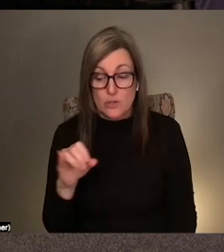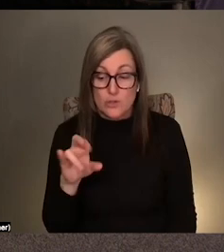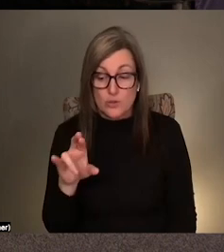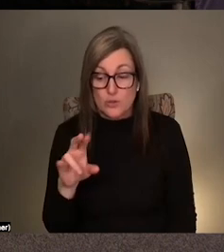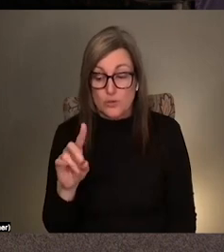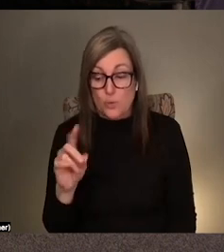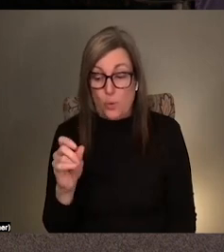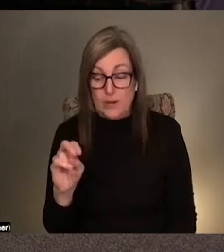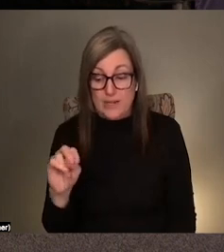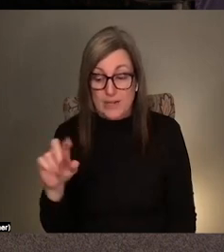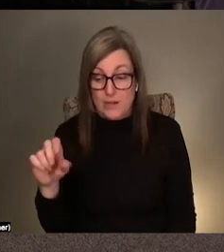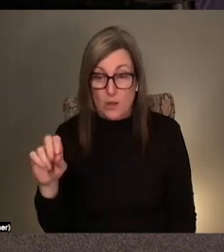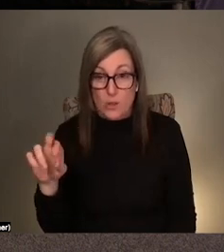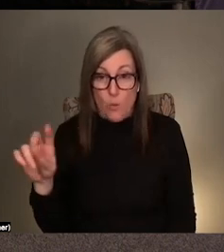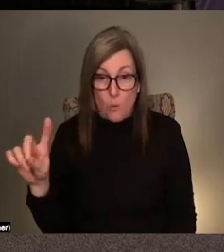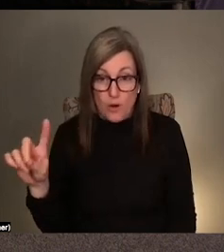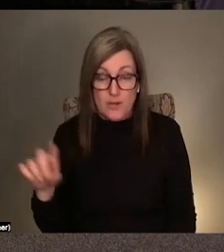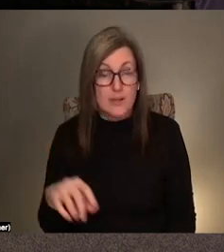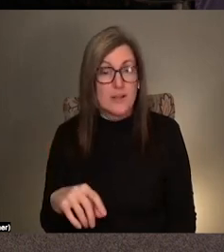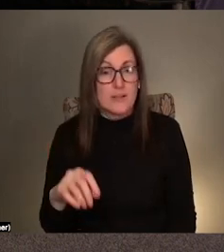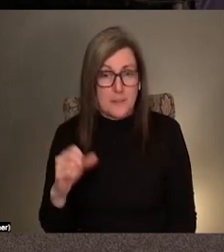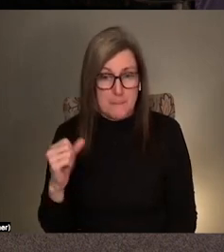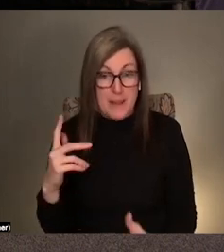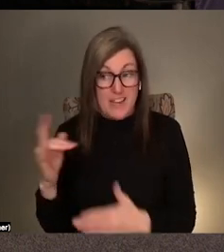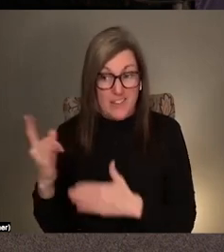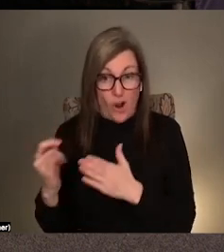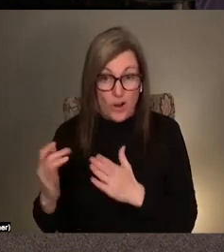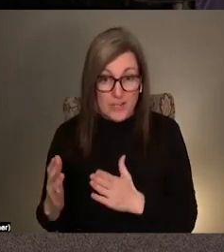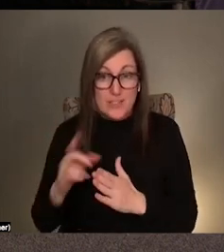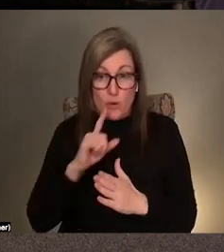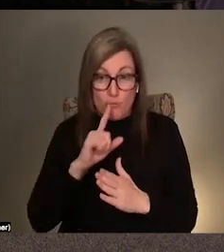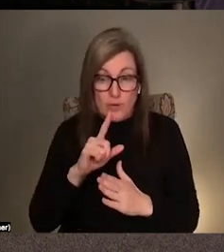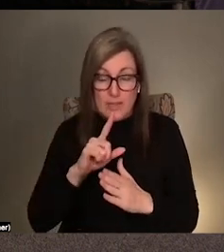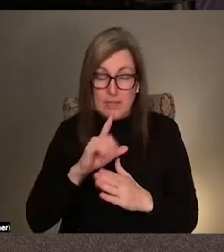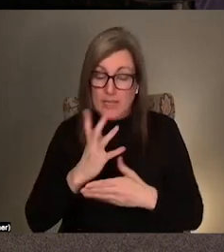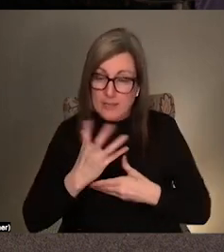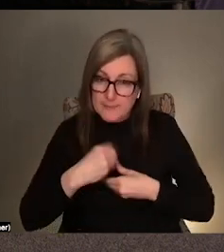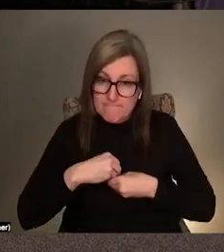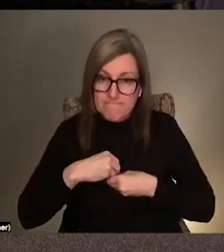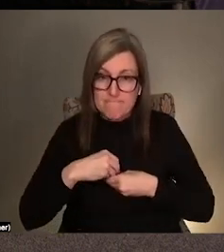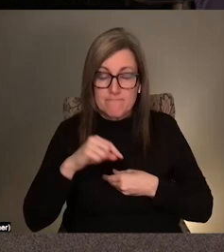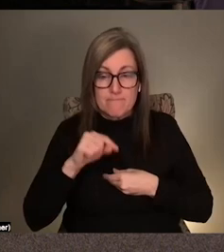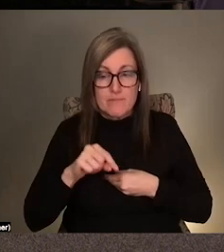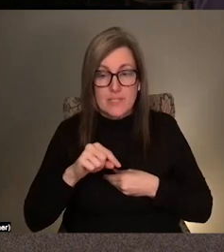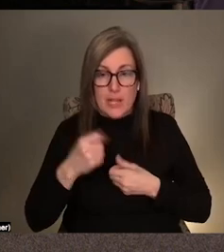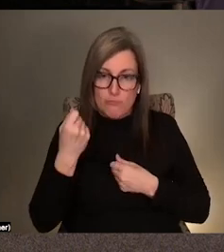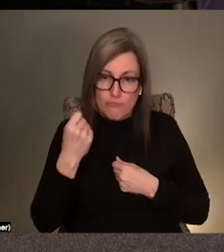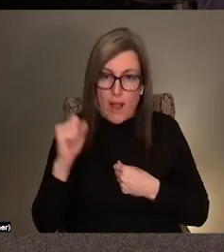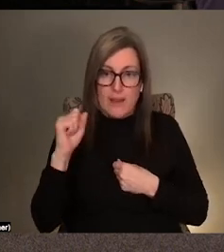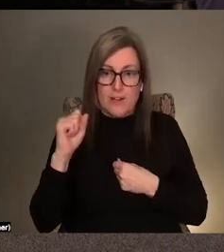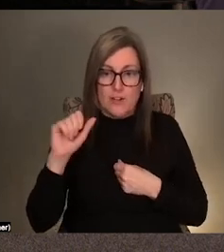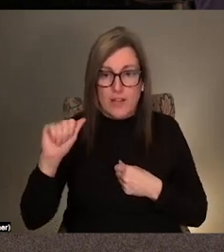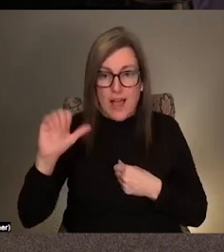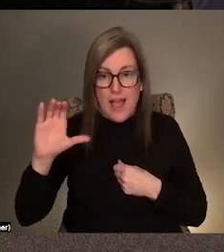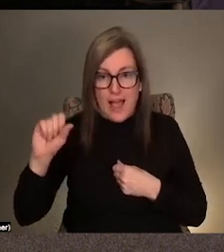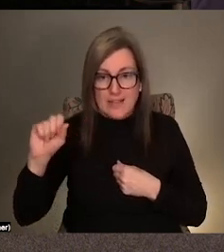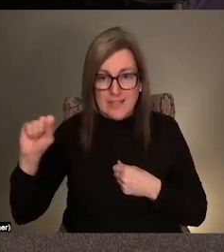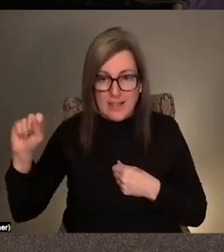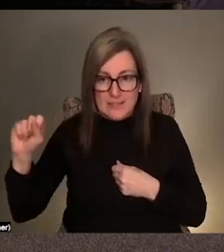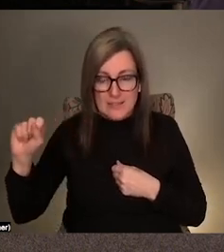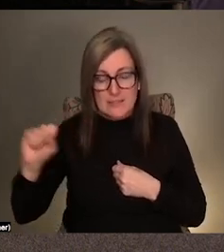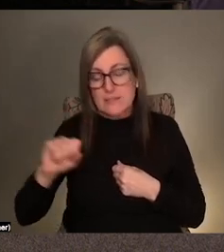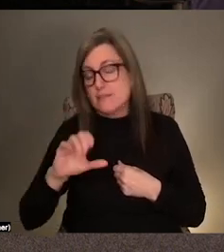There's a lot of artists who are like really deeply invested in questions of access and like radical access and how that is, um,